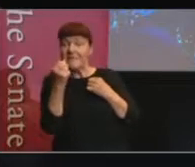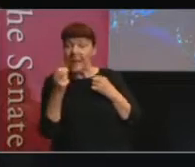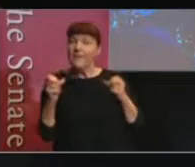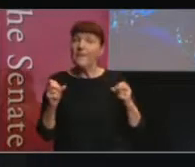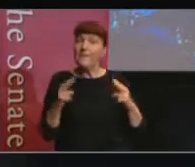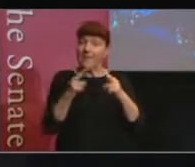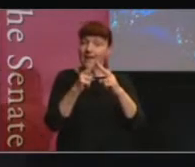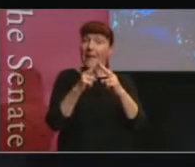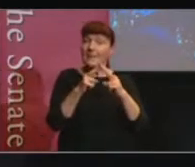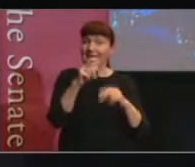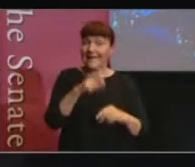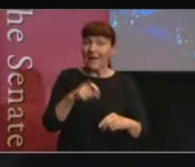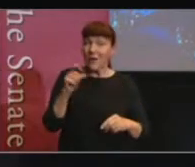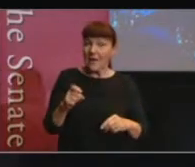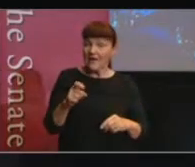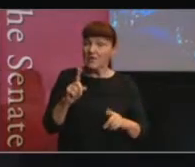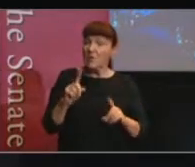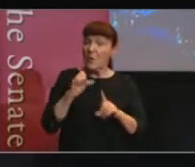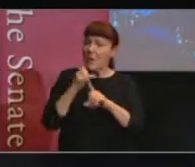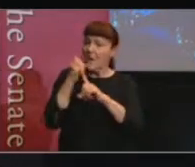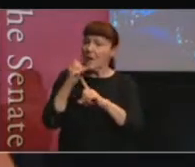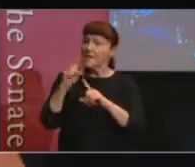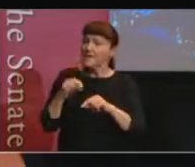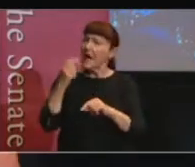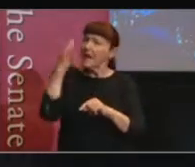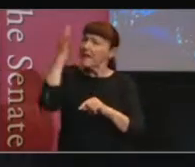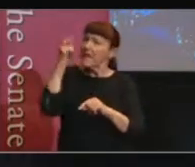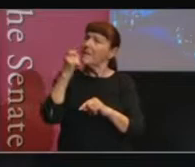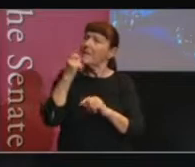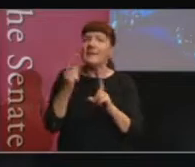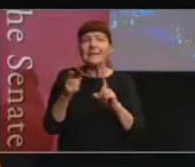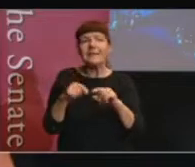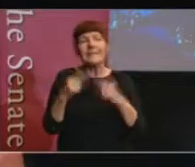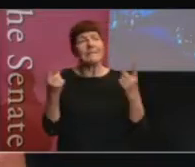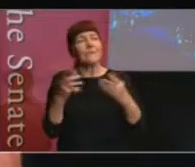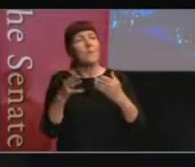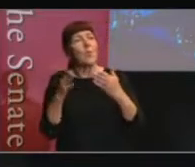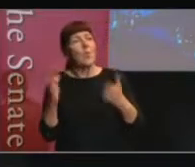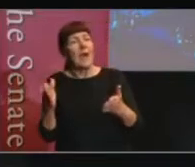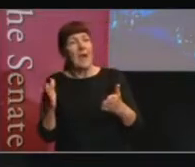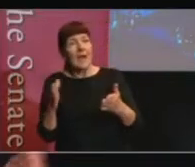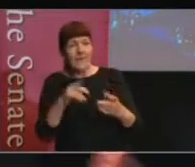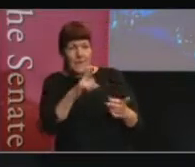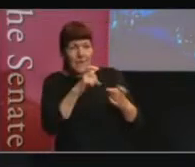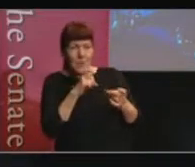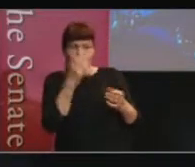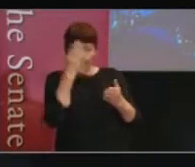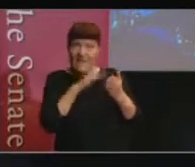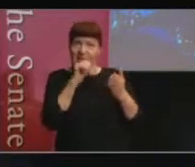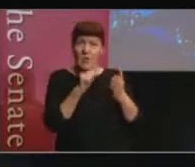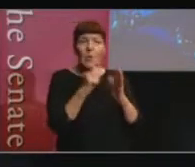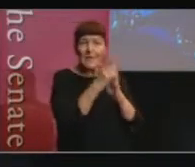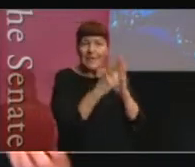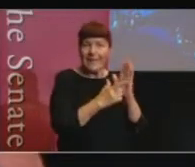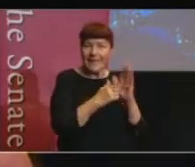started to think about things in a different way. The committees also got expert legal advice from groups like the